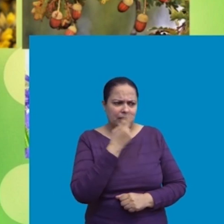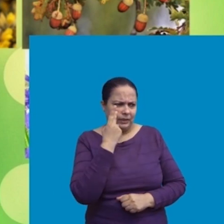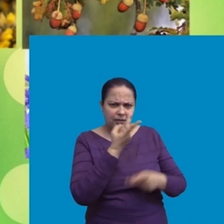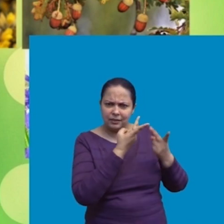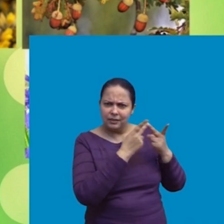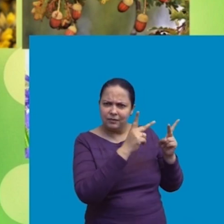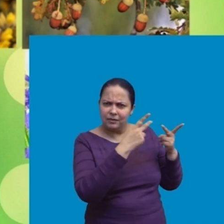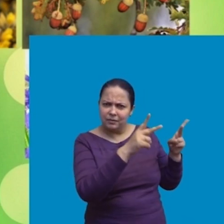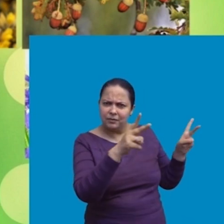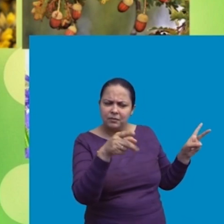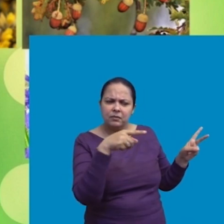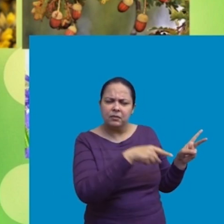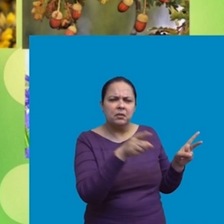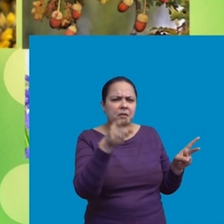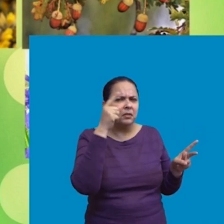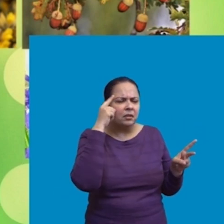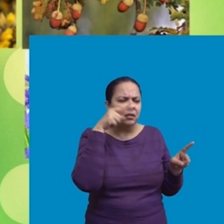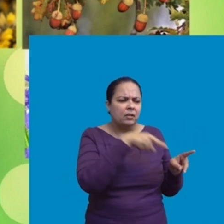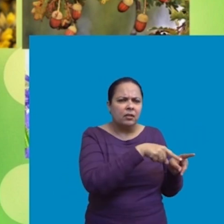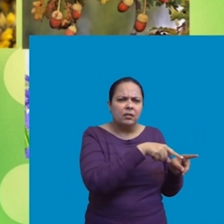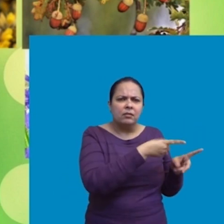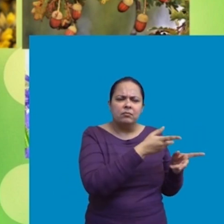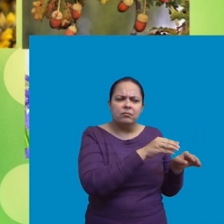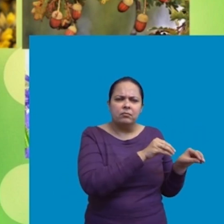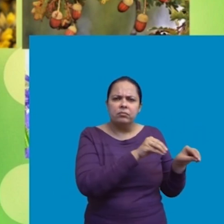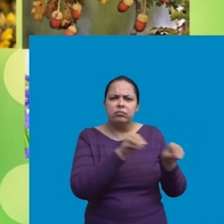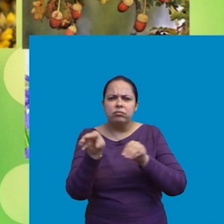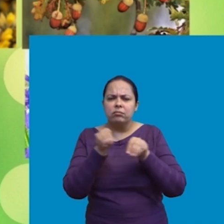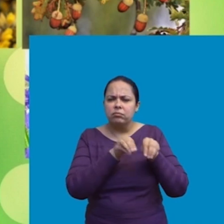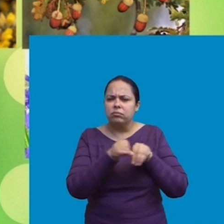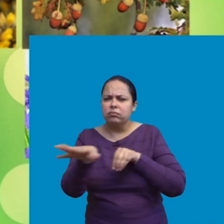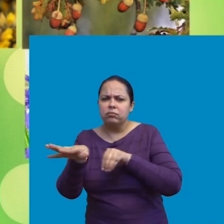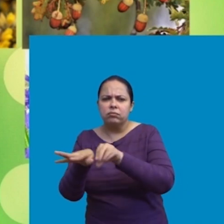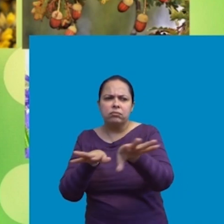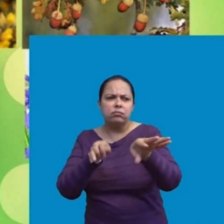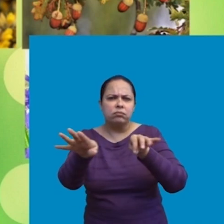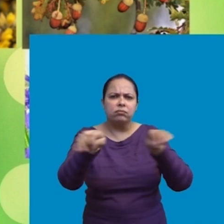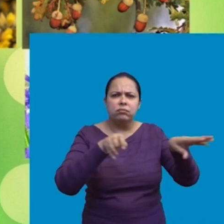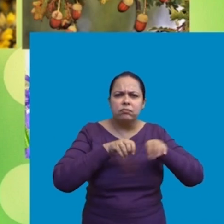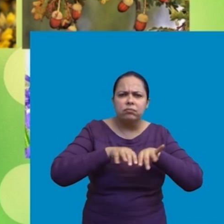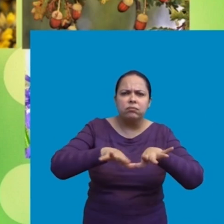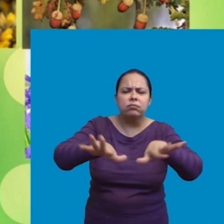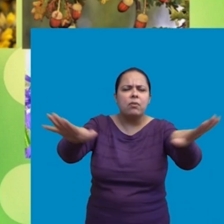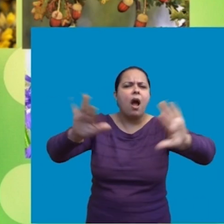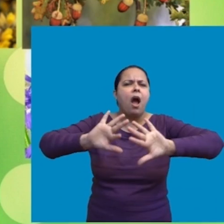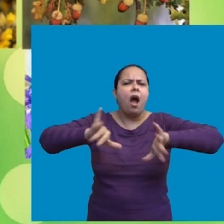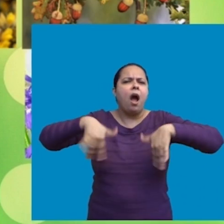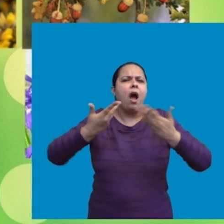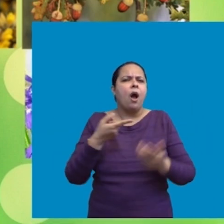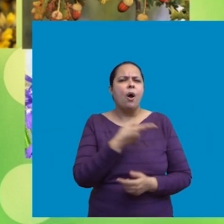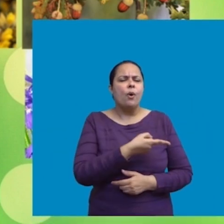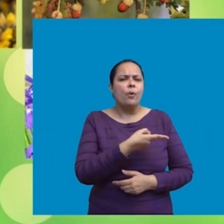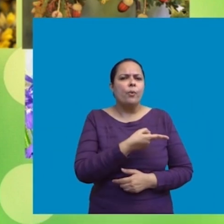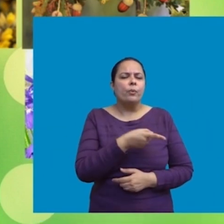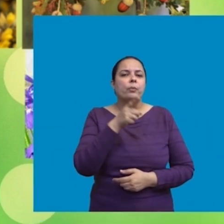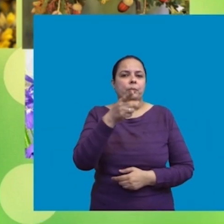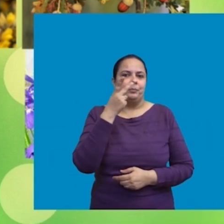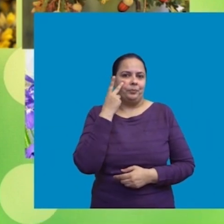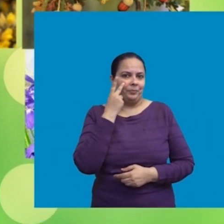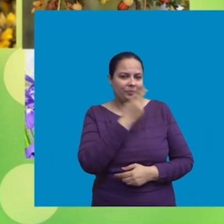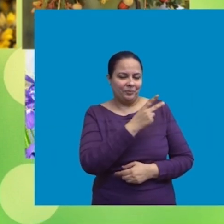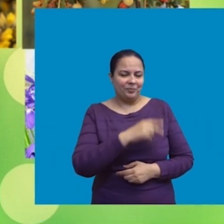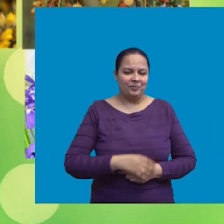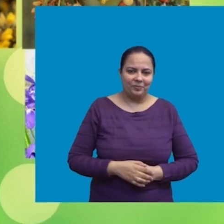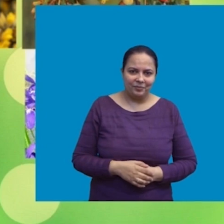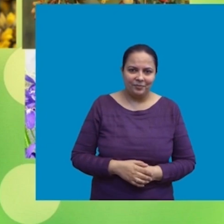identify which medium the seeds will travel from one place to another. You may write the correct answers in your notebooks.